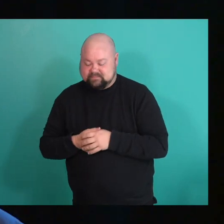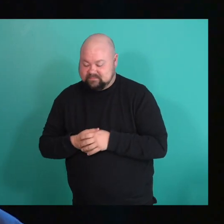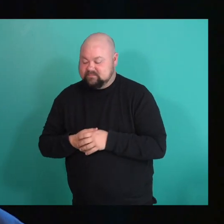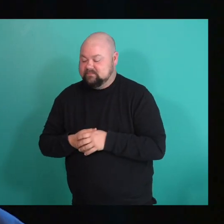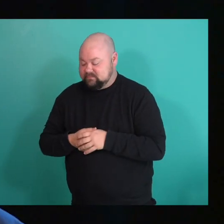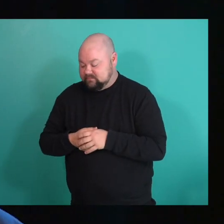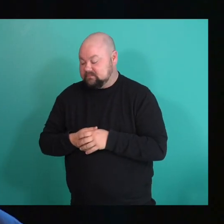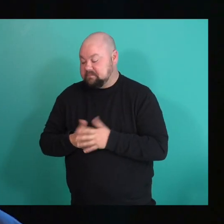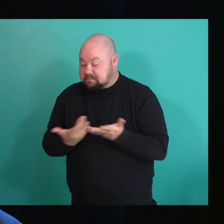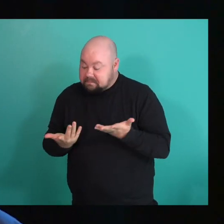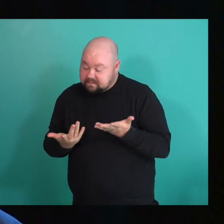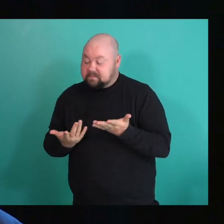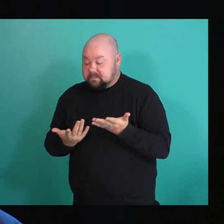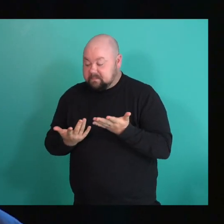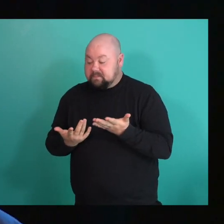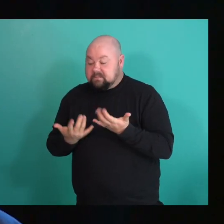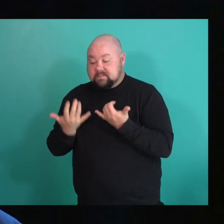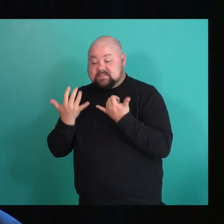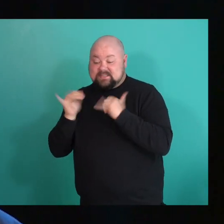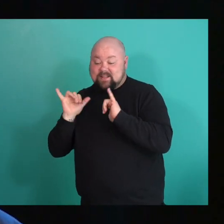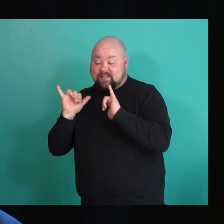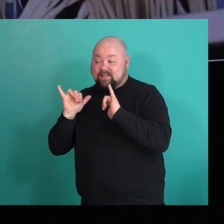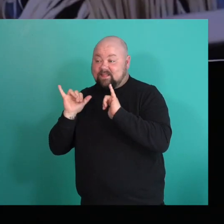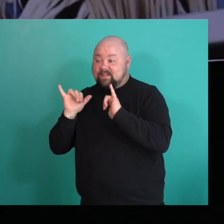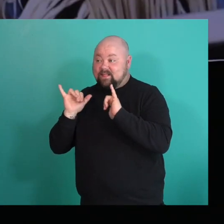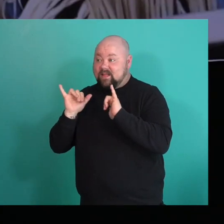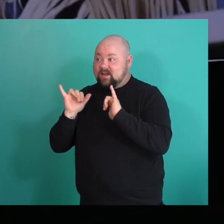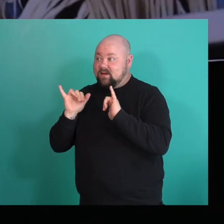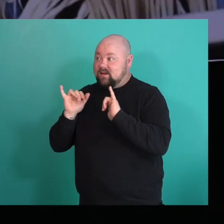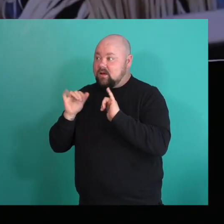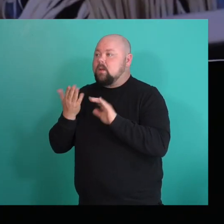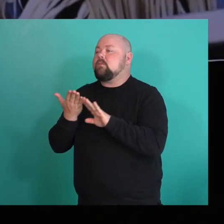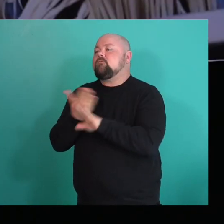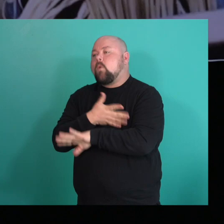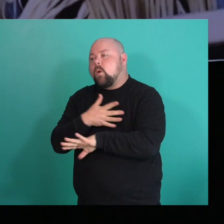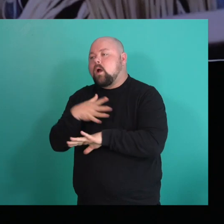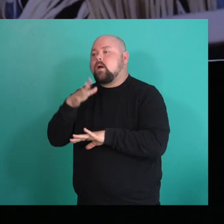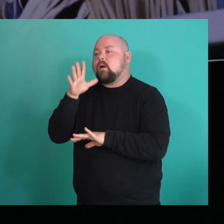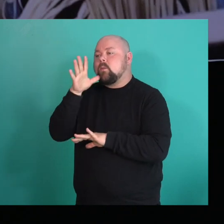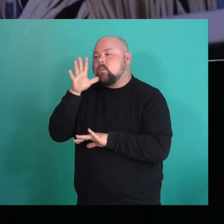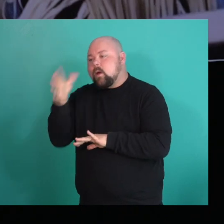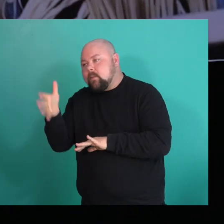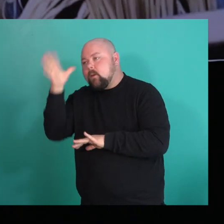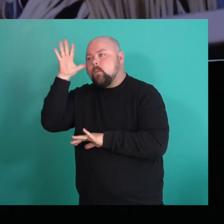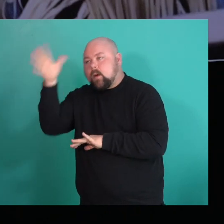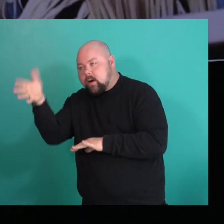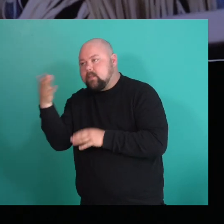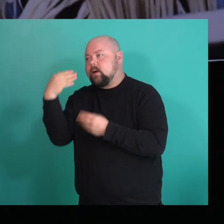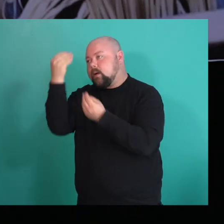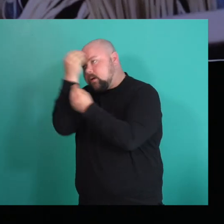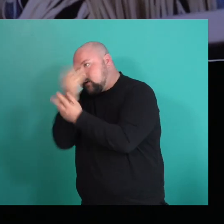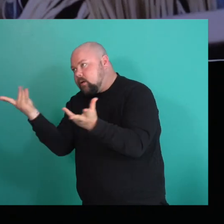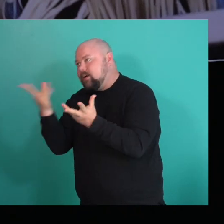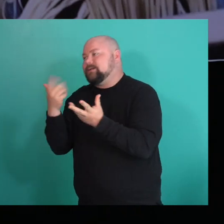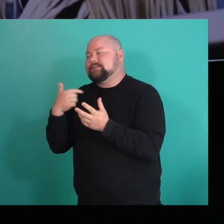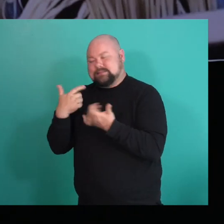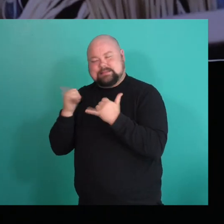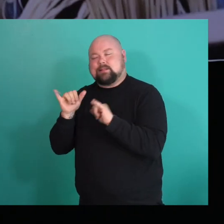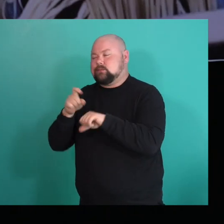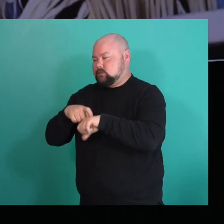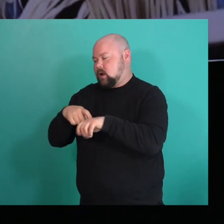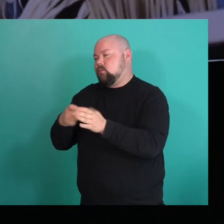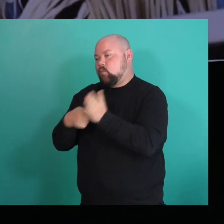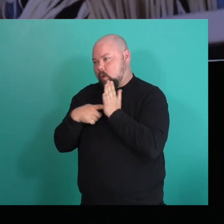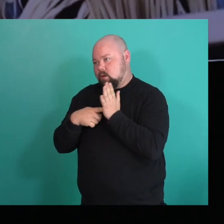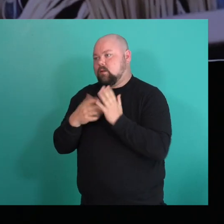Um, but you know, it was still, you know, time before I came out to grandparents and like other family. And, um, and you know,